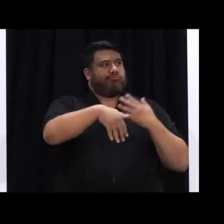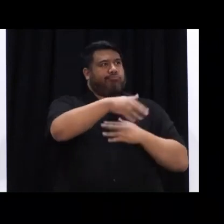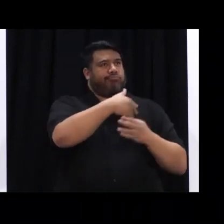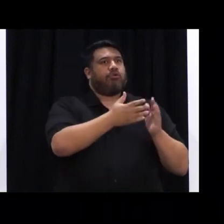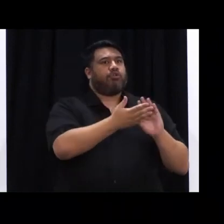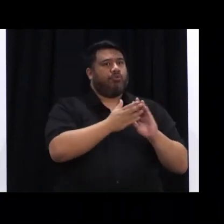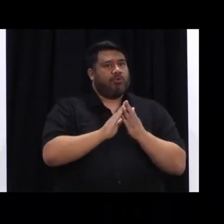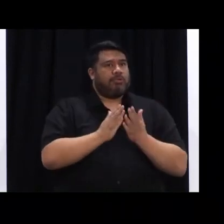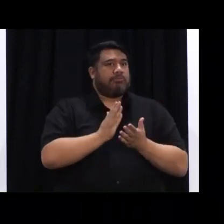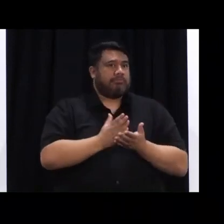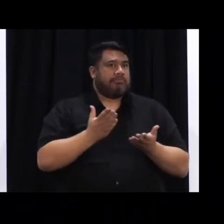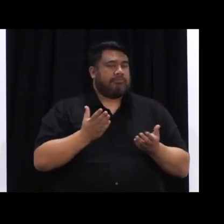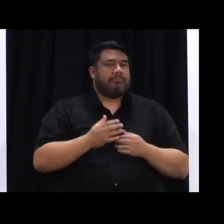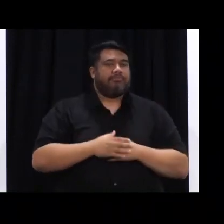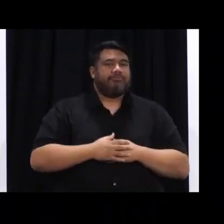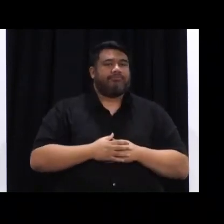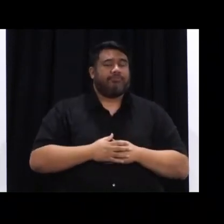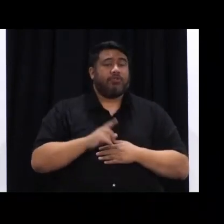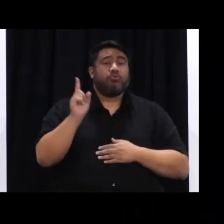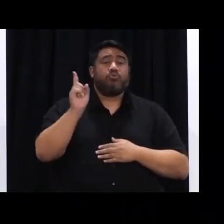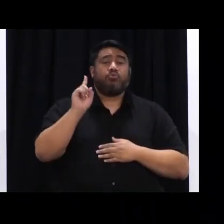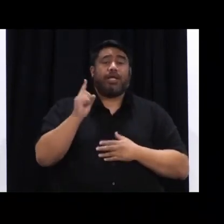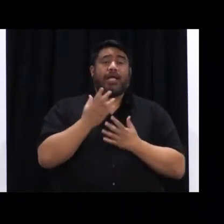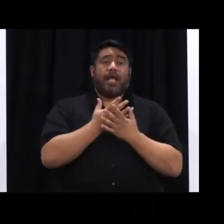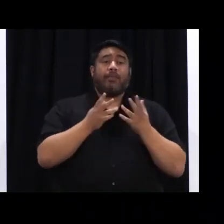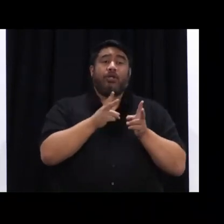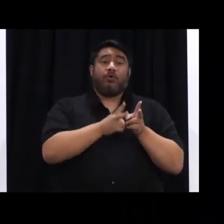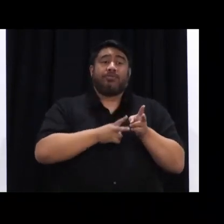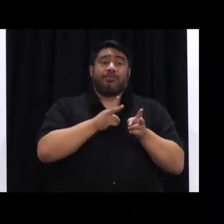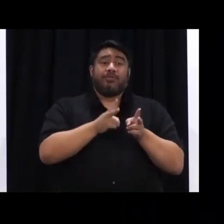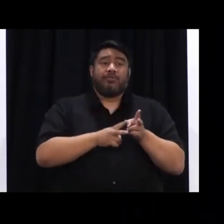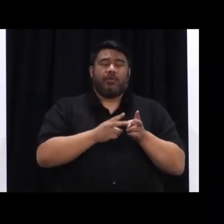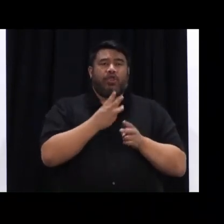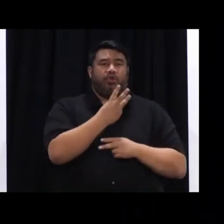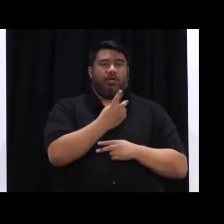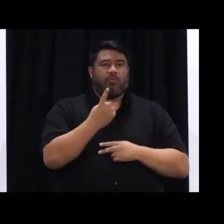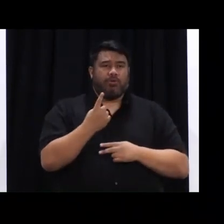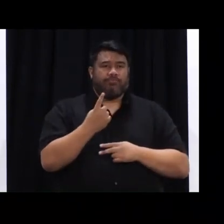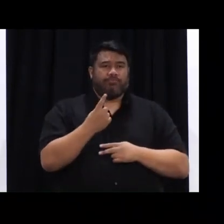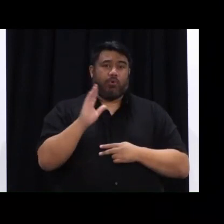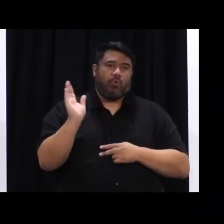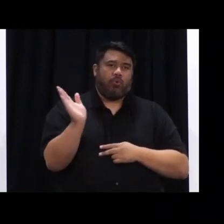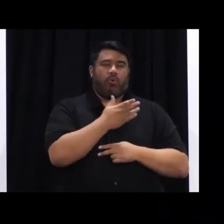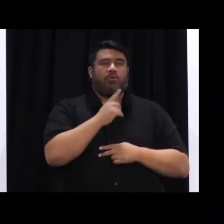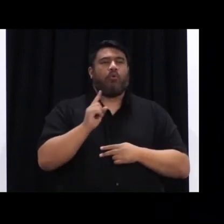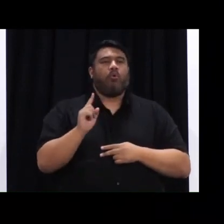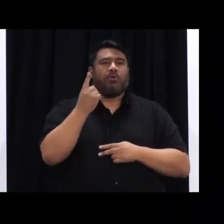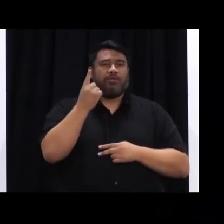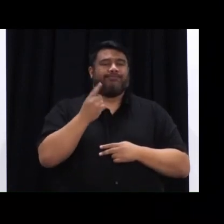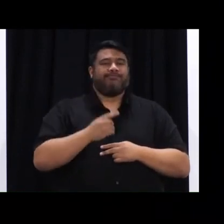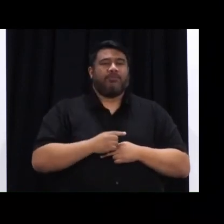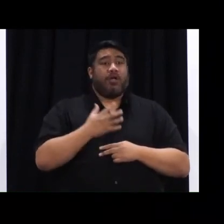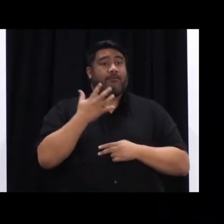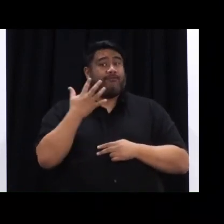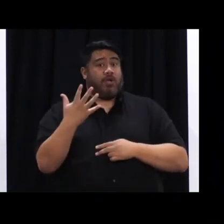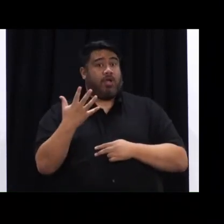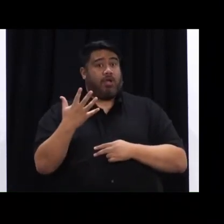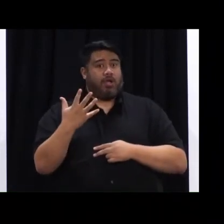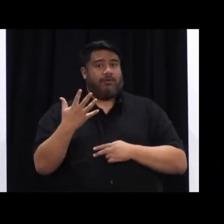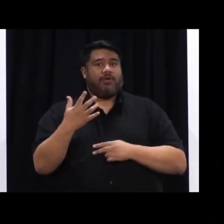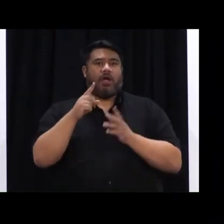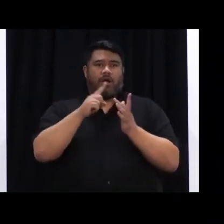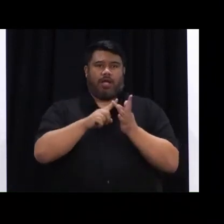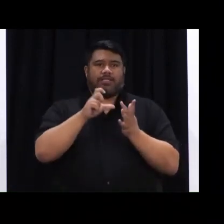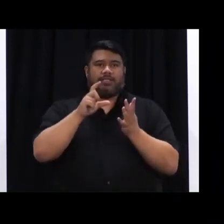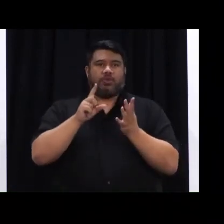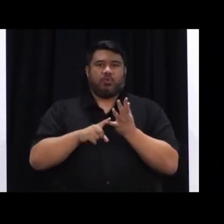There are 31 people in hospital today, all in the Auckland area. And of these, five are in intensive care, or a high dependency unit,